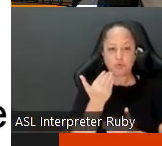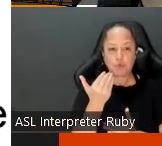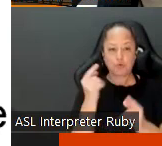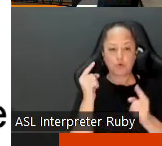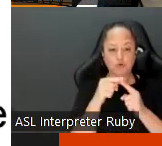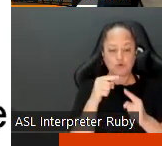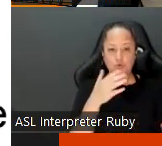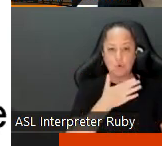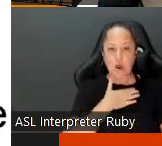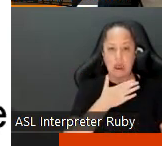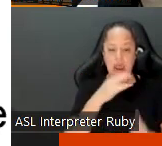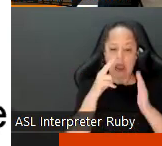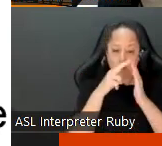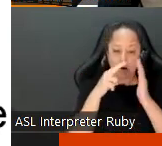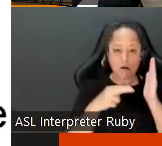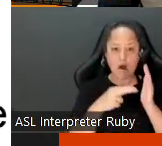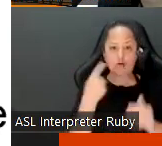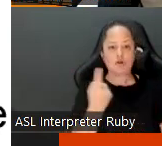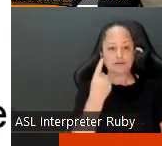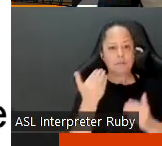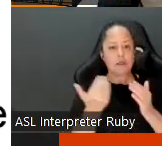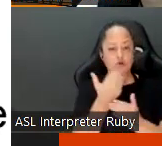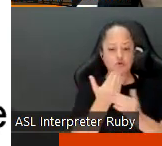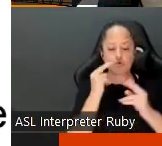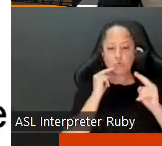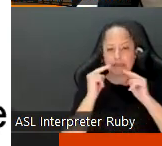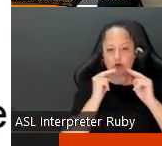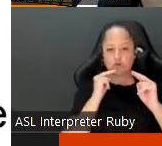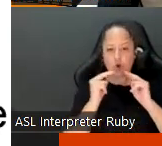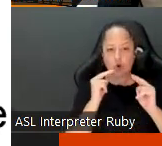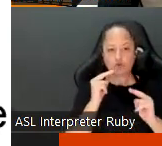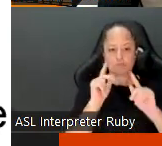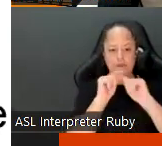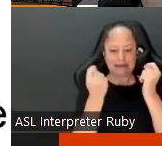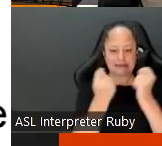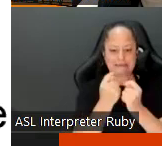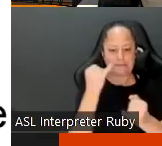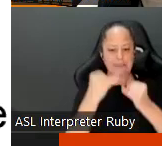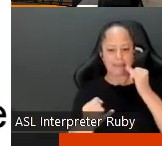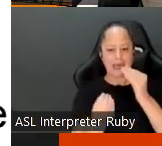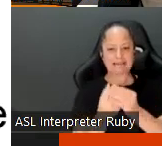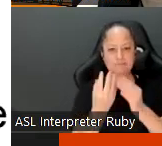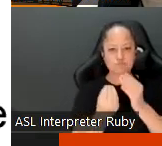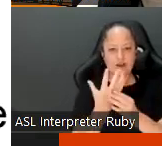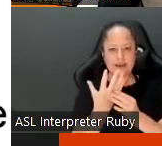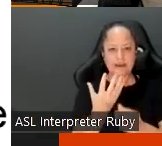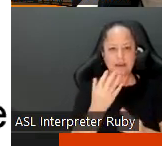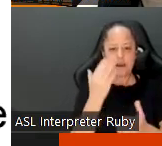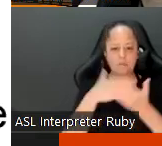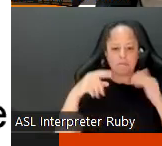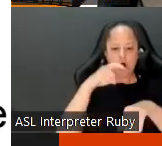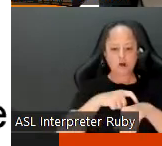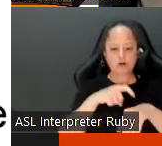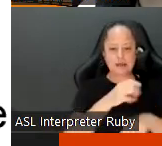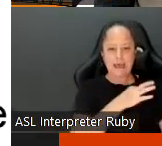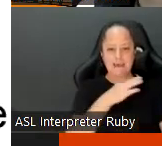to our contract so this was something that was newly negotiated by our team this last spring um part-time faculty